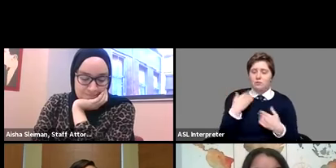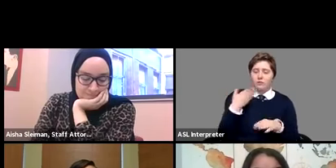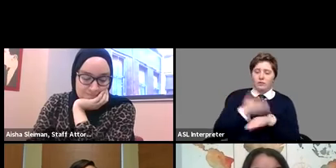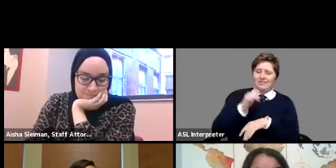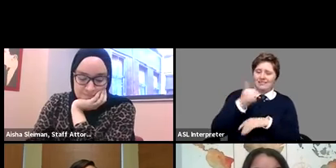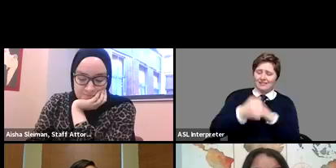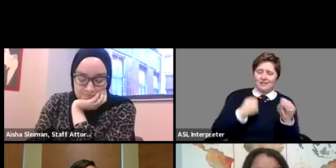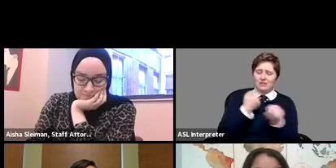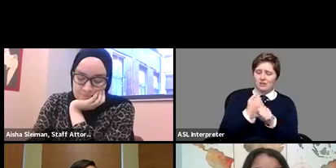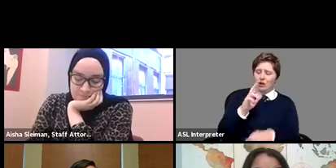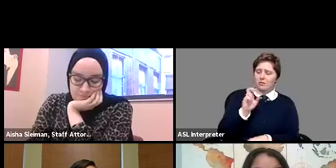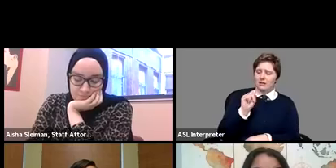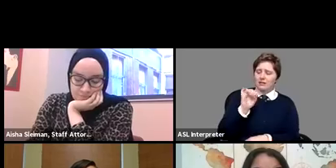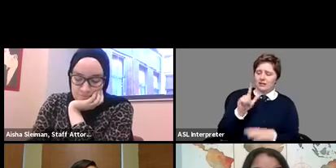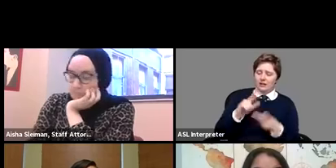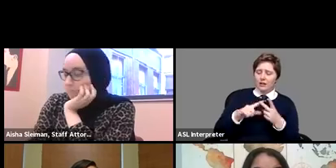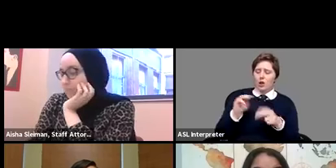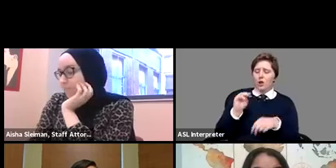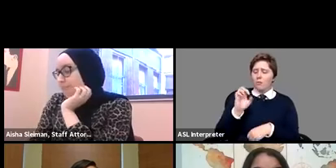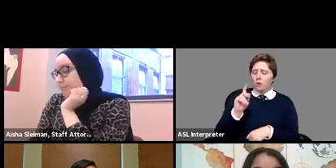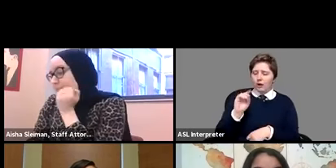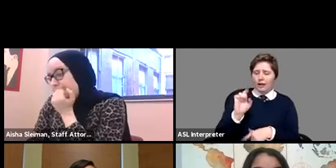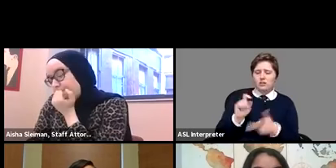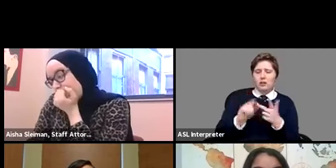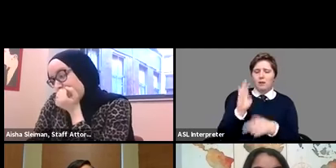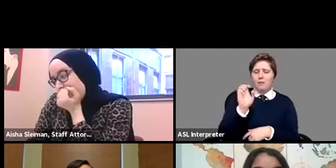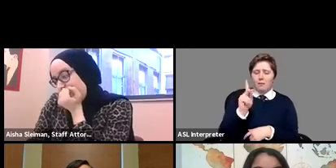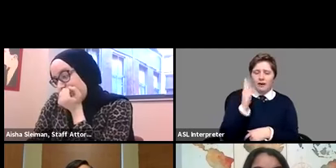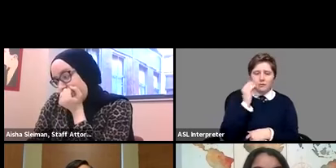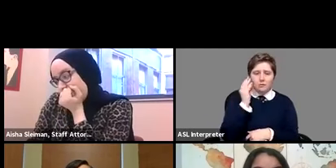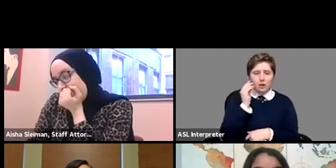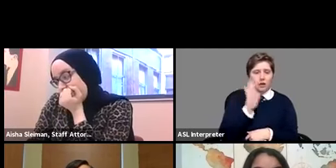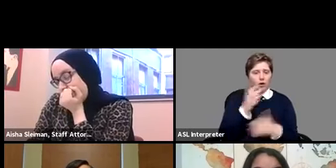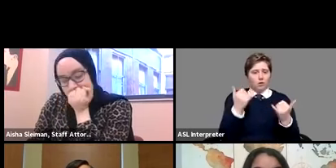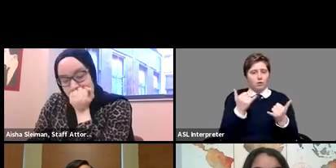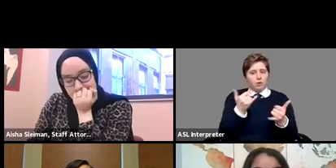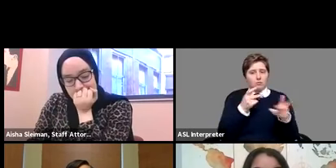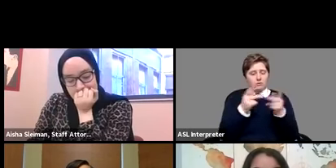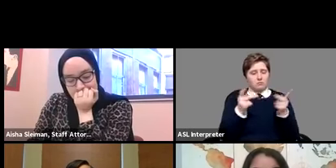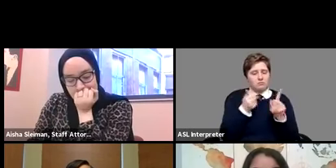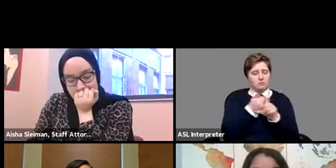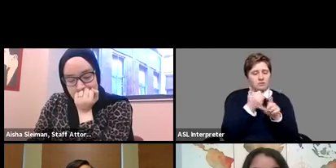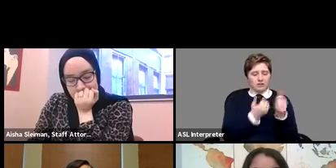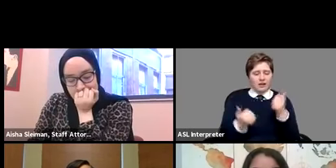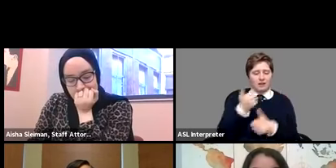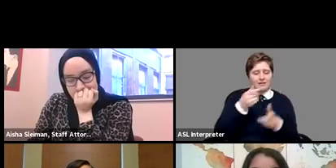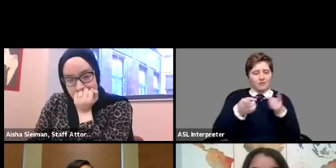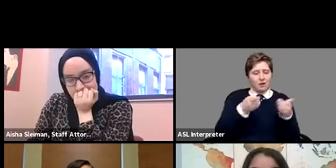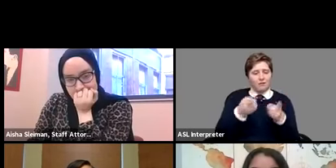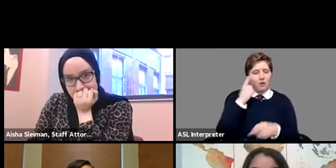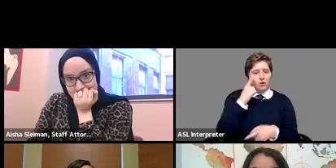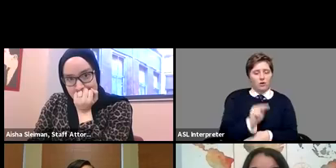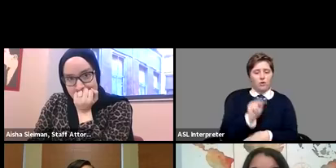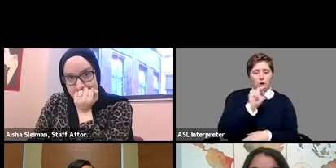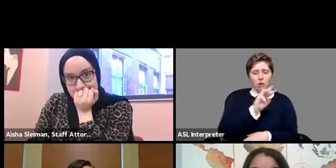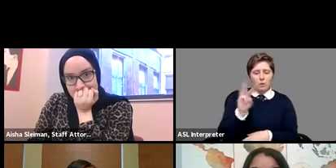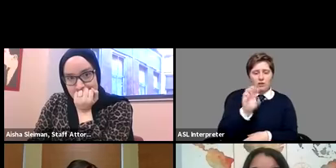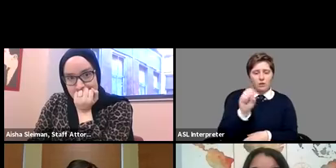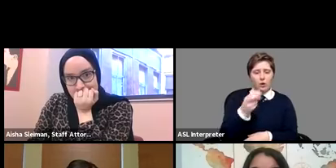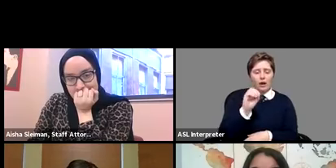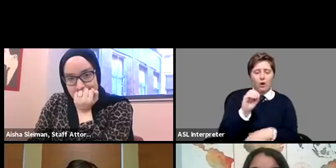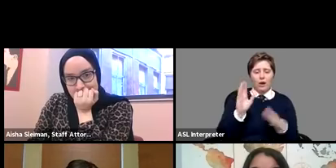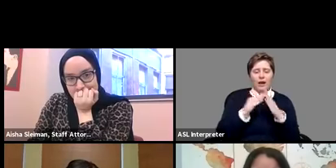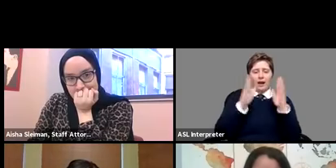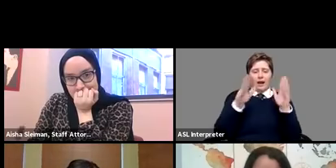retail mortgage and business banking experience to her current position as executive director of the northwest ohio housing